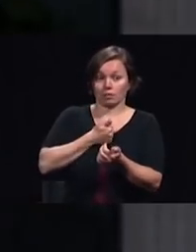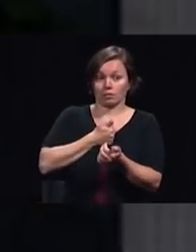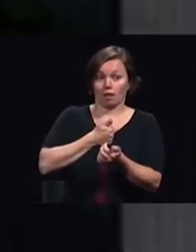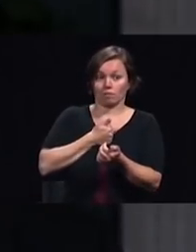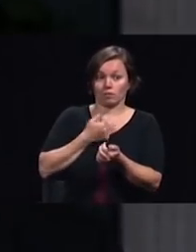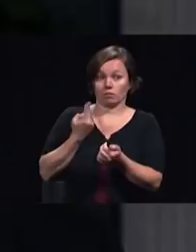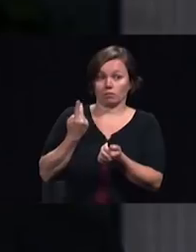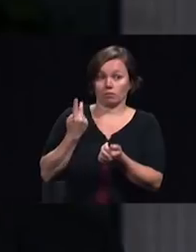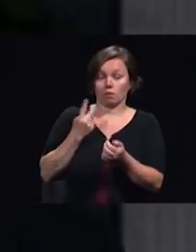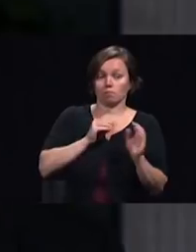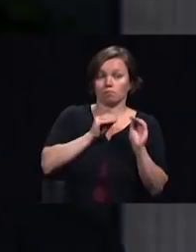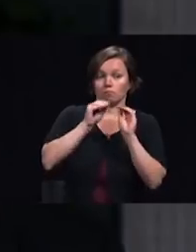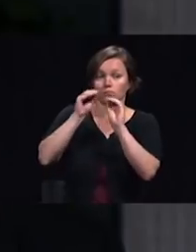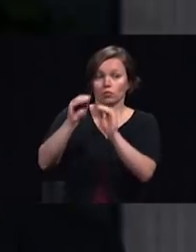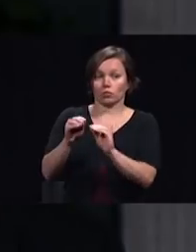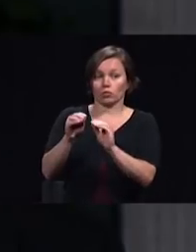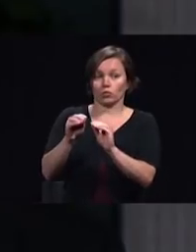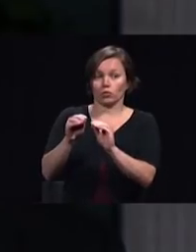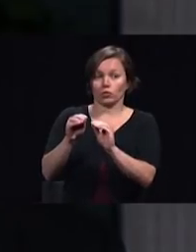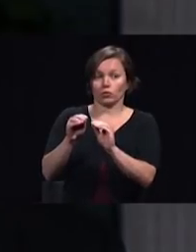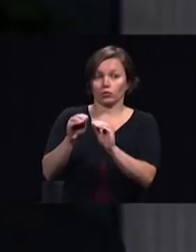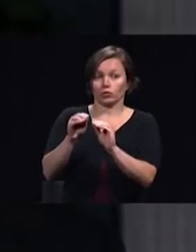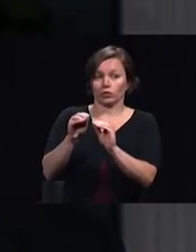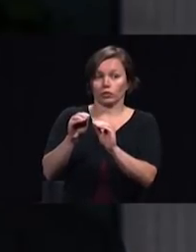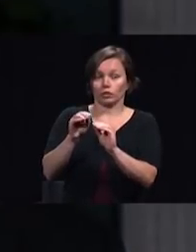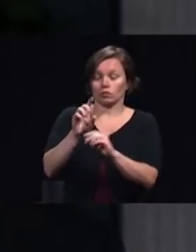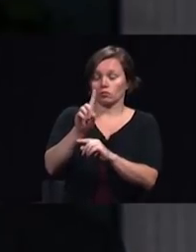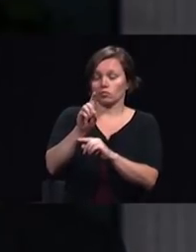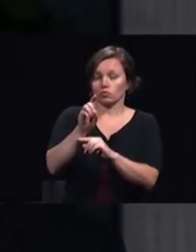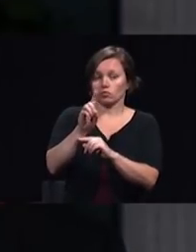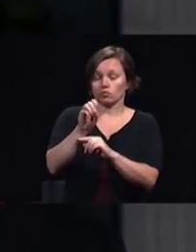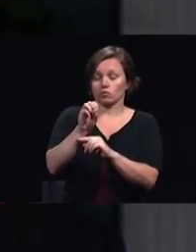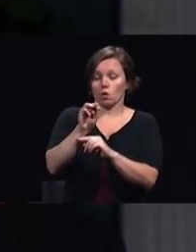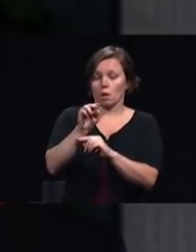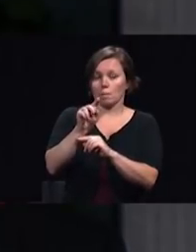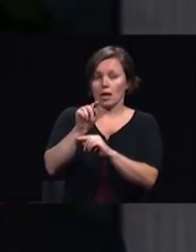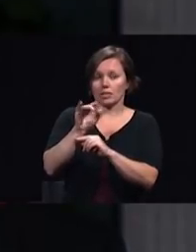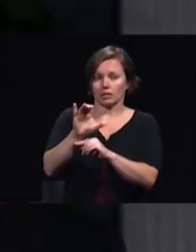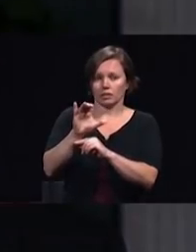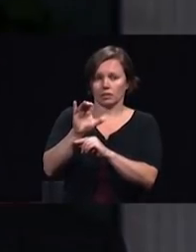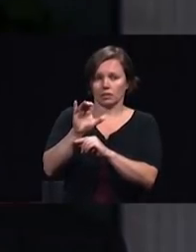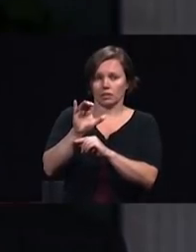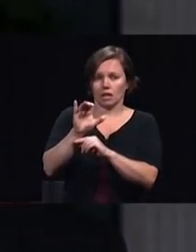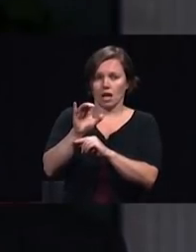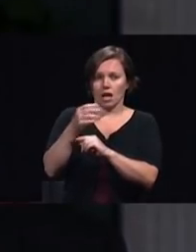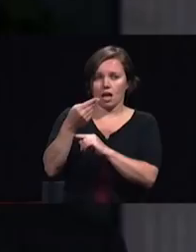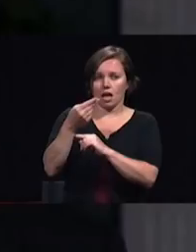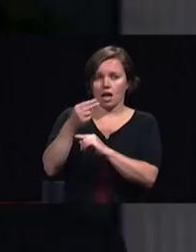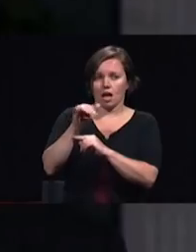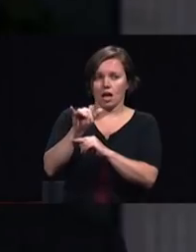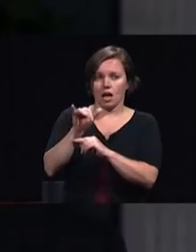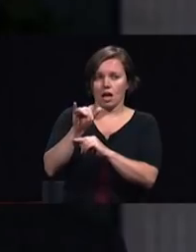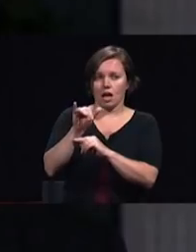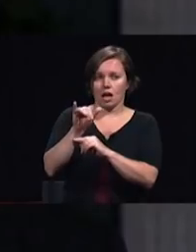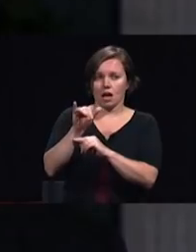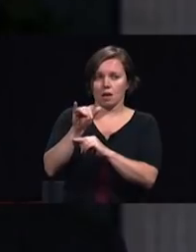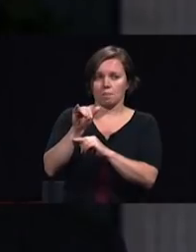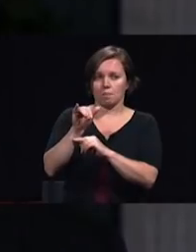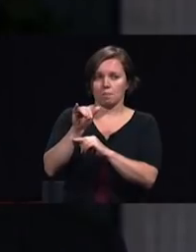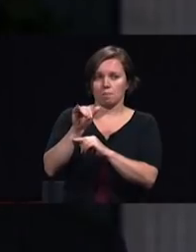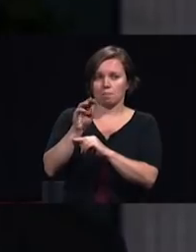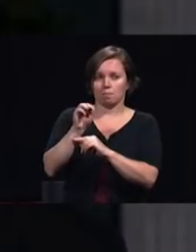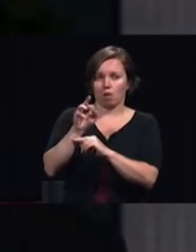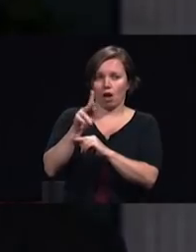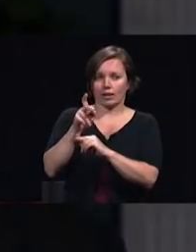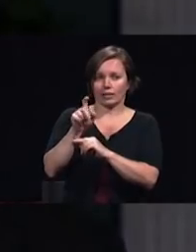Dominion Valley in Haymarket Virginia eight years ago we believed that God had led us for a special reason